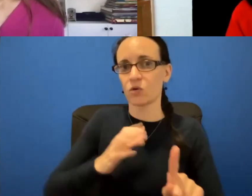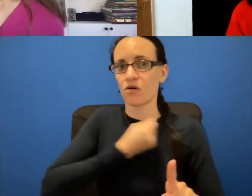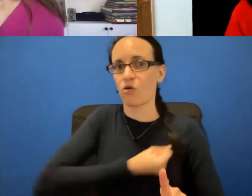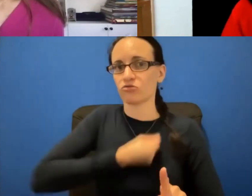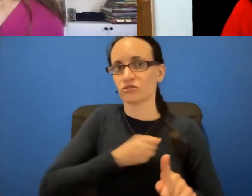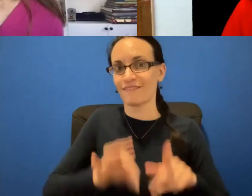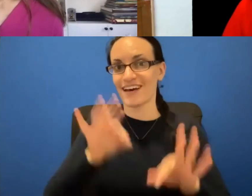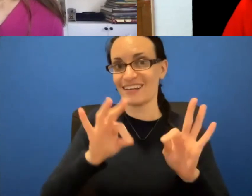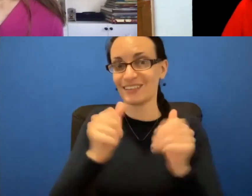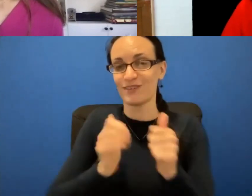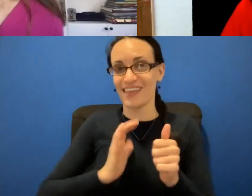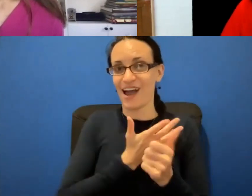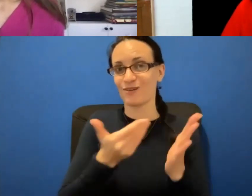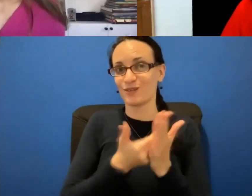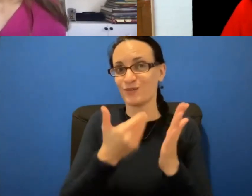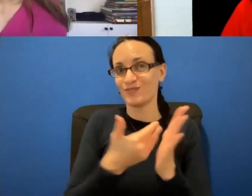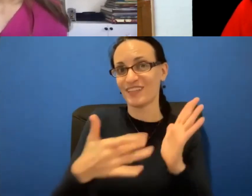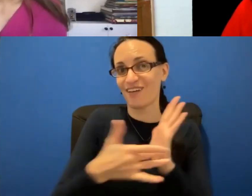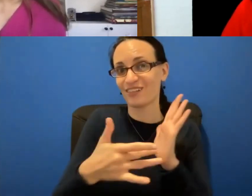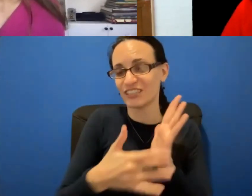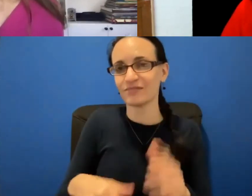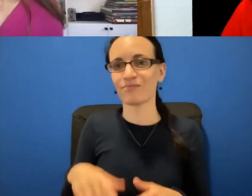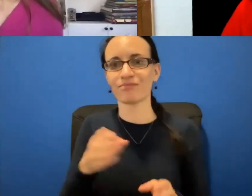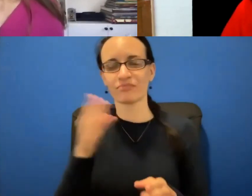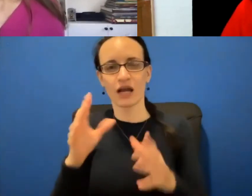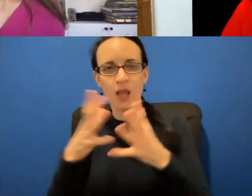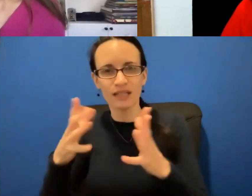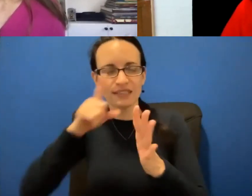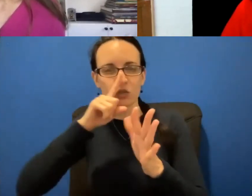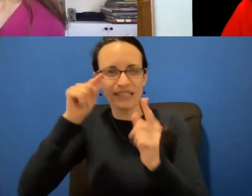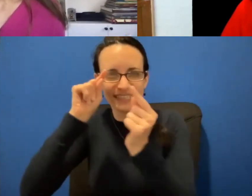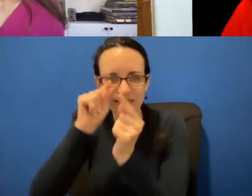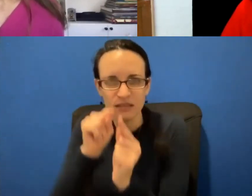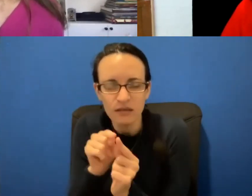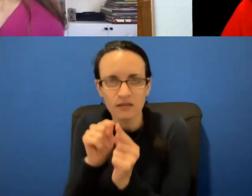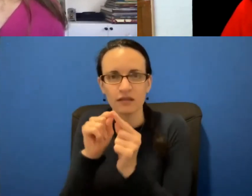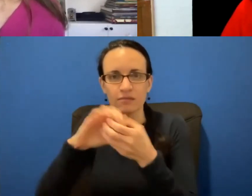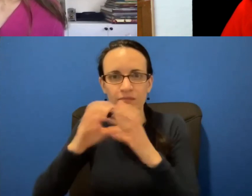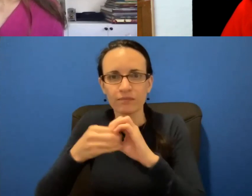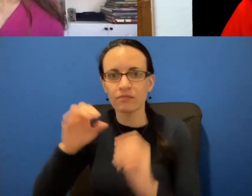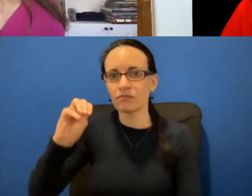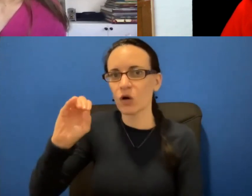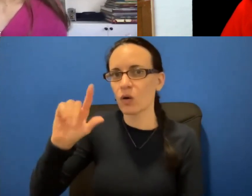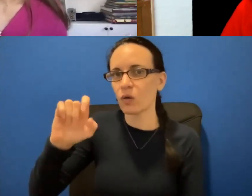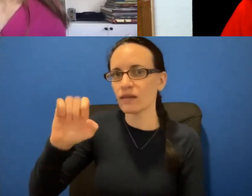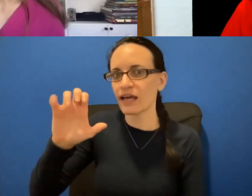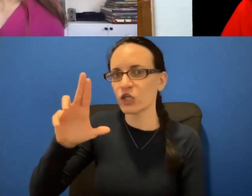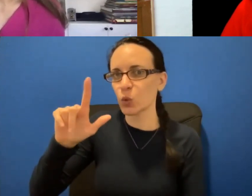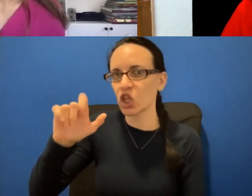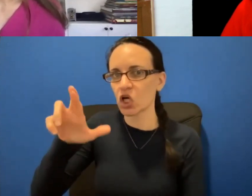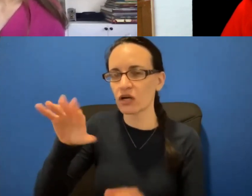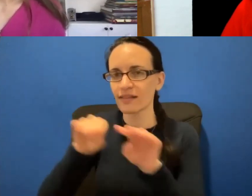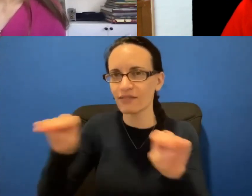emerging ultrasound tomography. A lot of it is at the molecular level, so it's not things that, you know, you could know from a family history or,